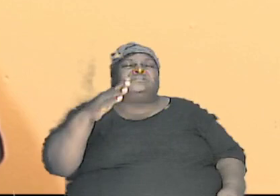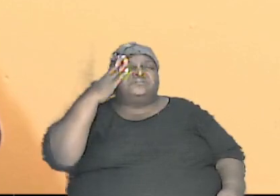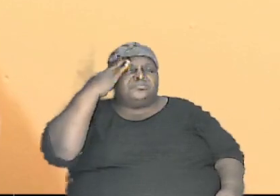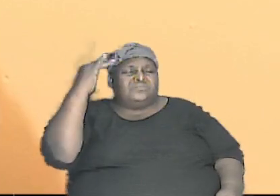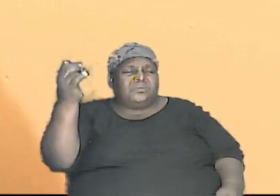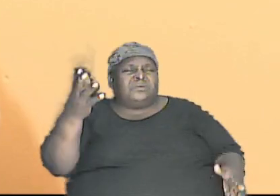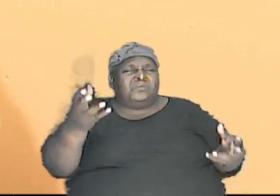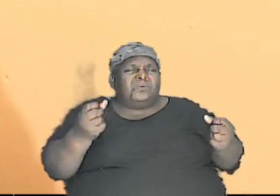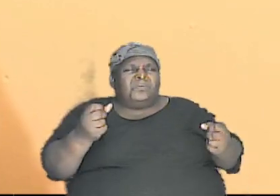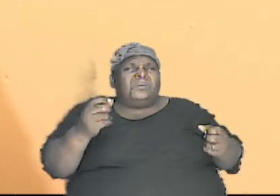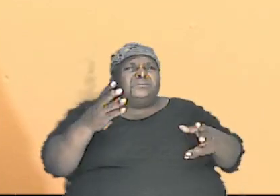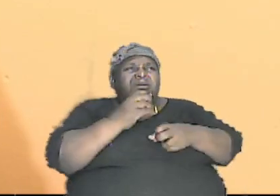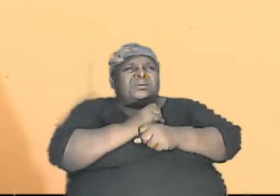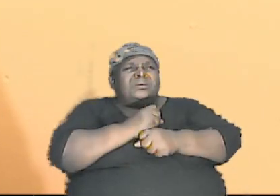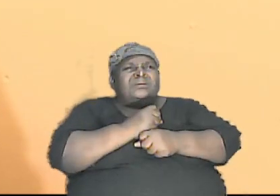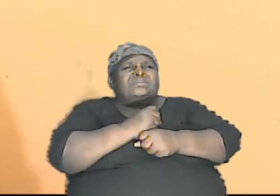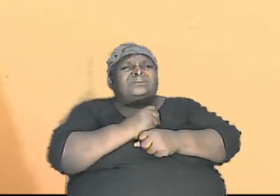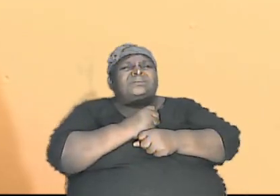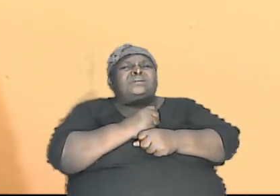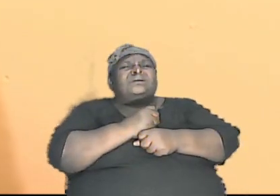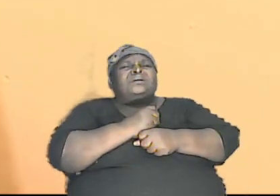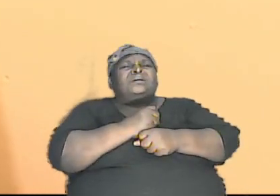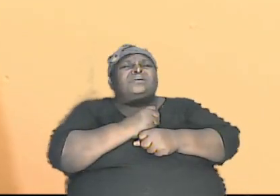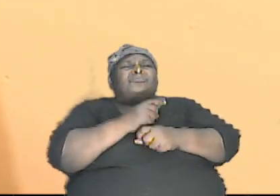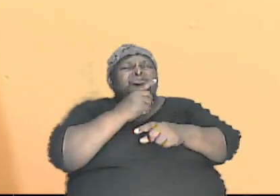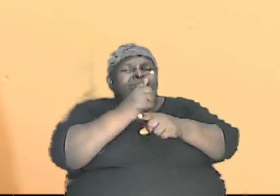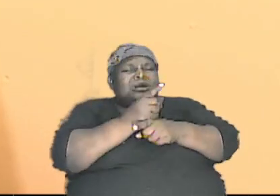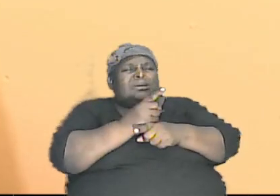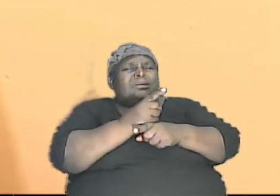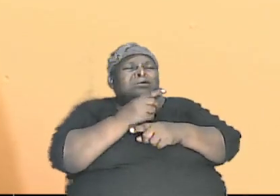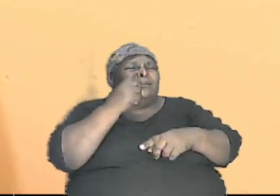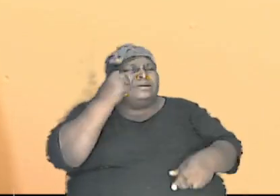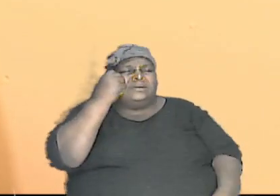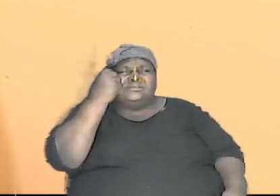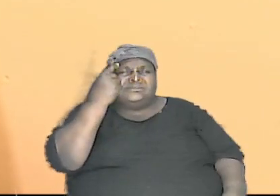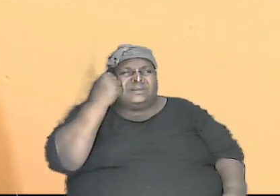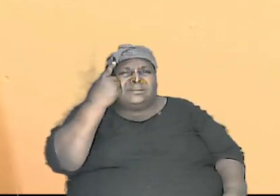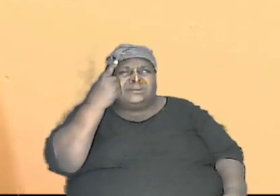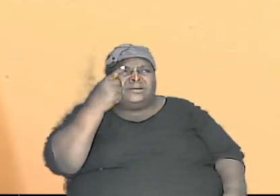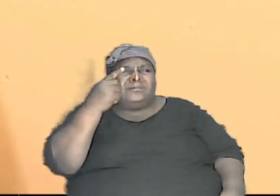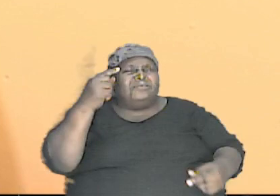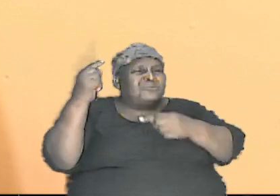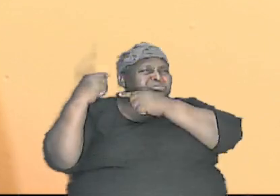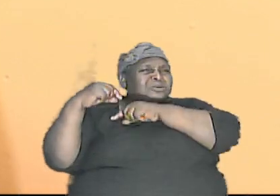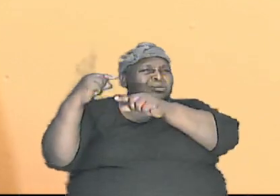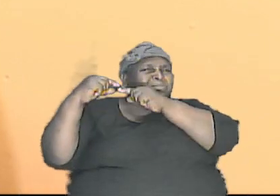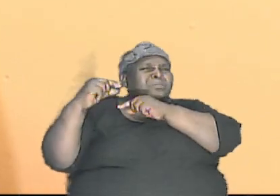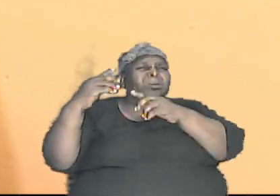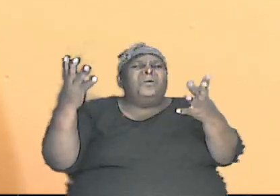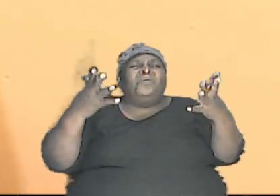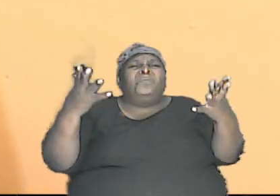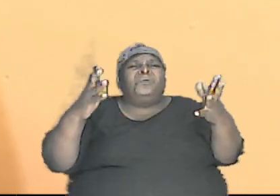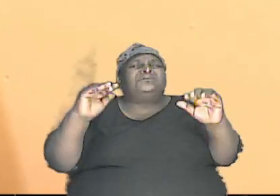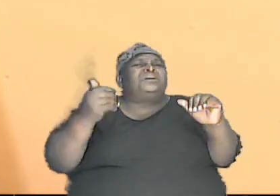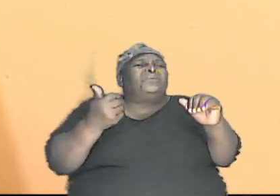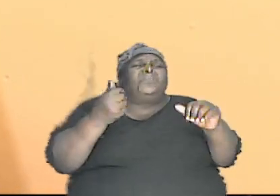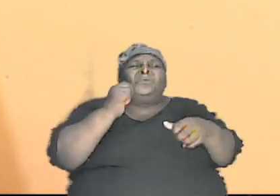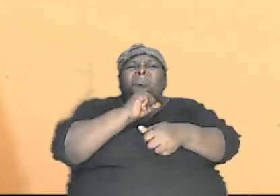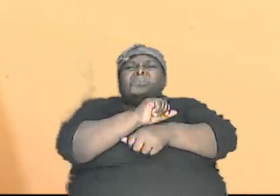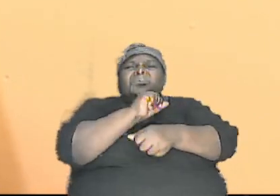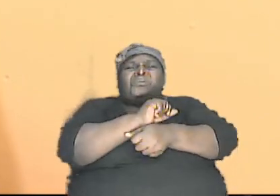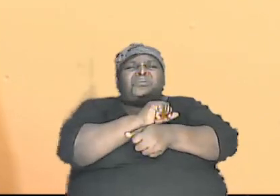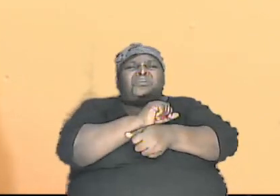understanding brothers and sisters of genetics what it is how it works and